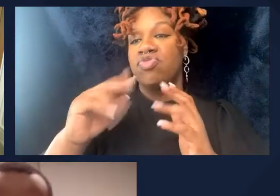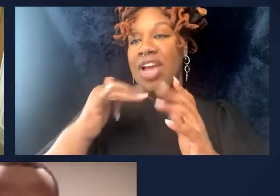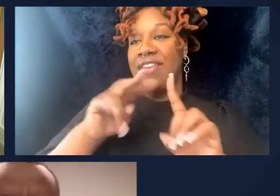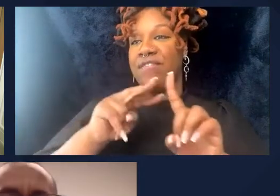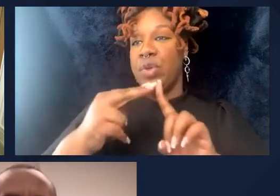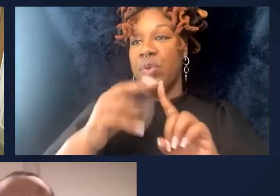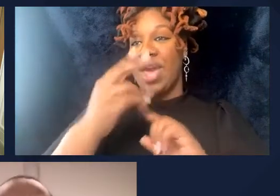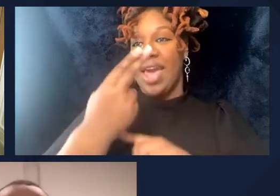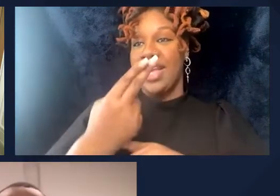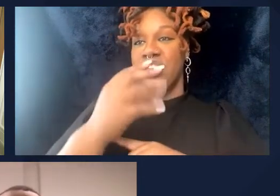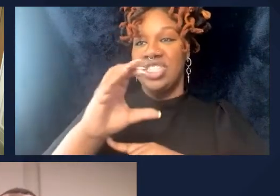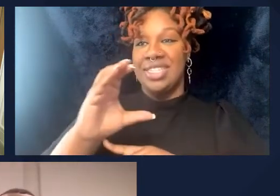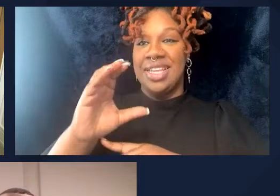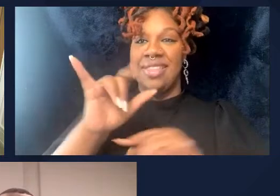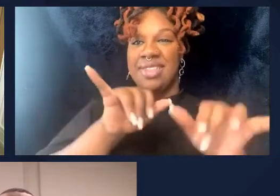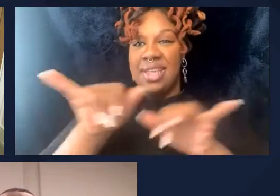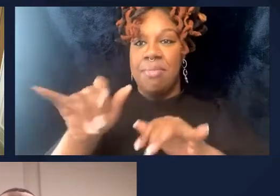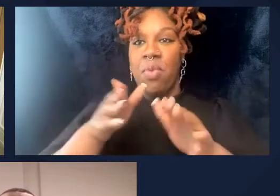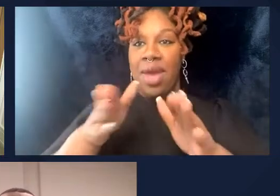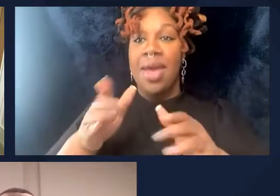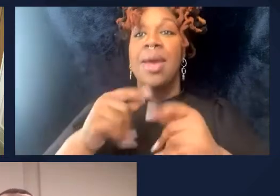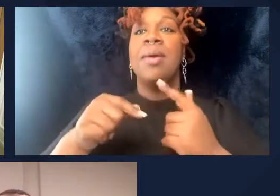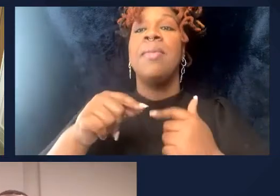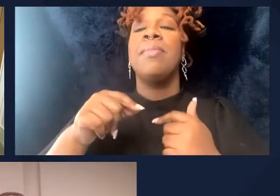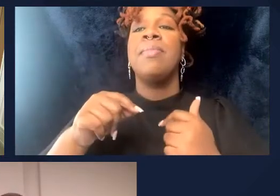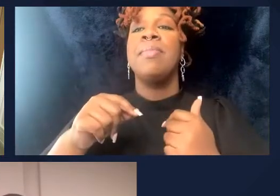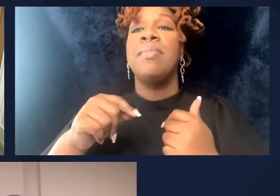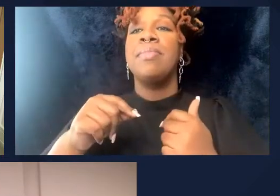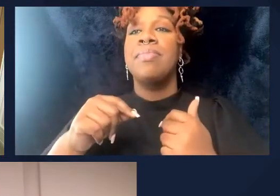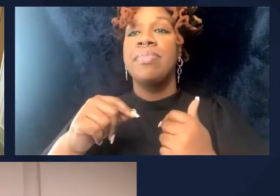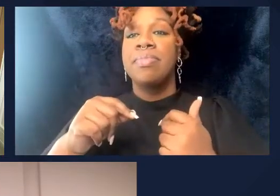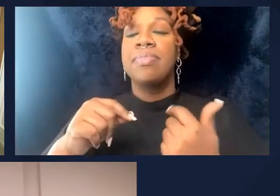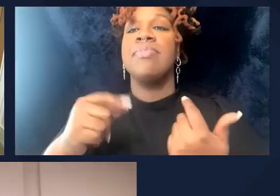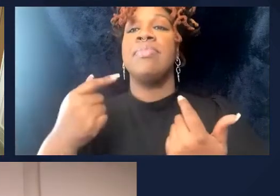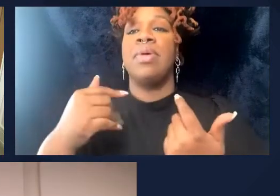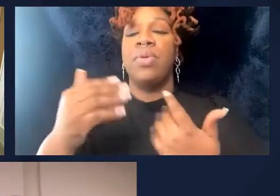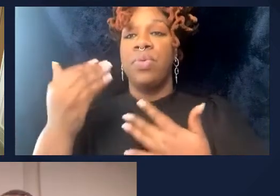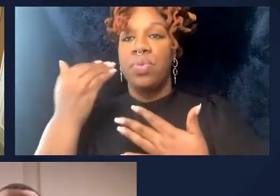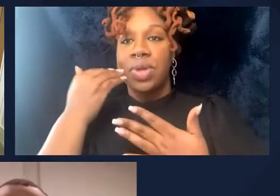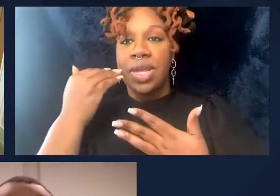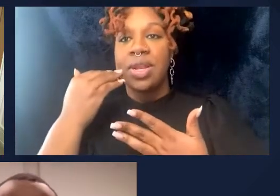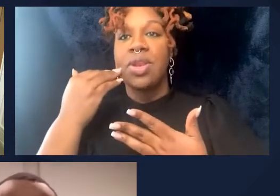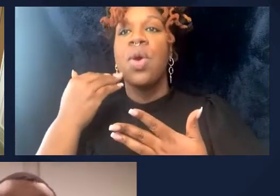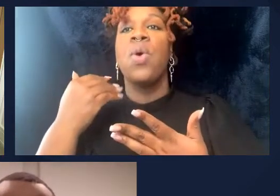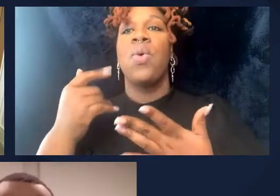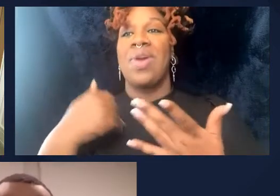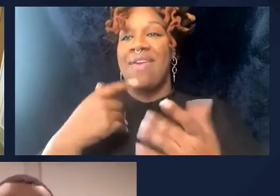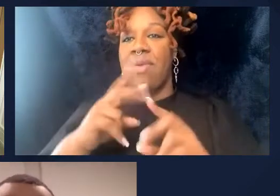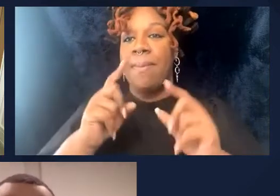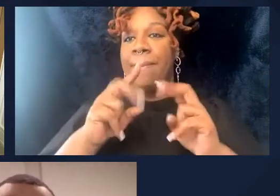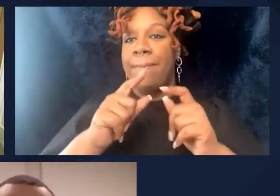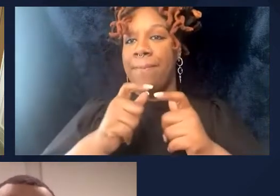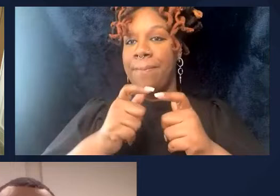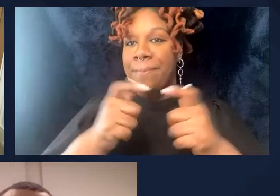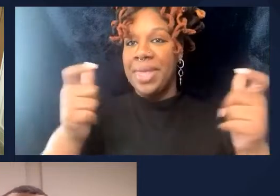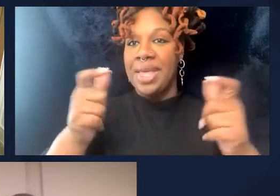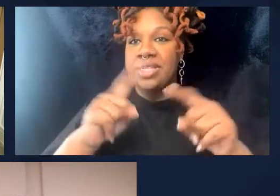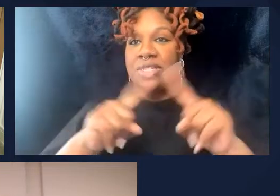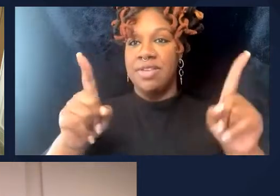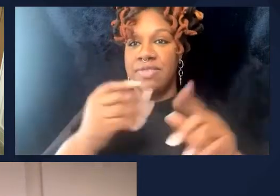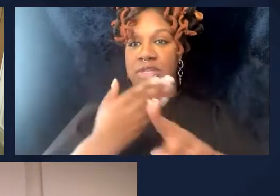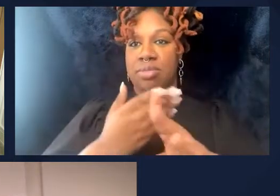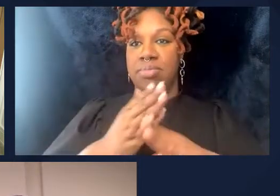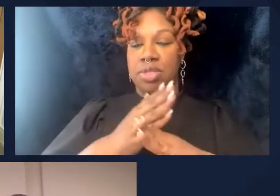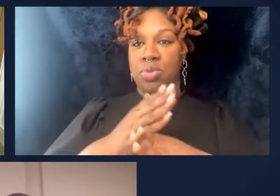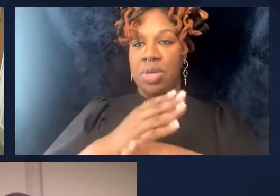But we know that etiology play a great role. So there would be differences in HCC